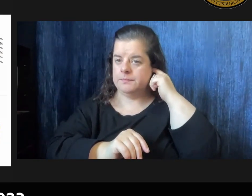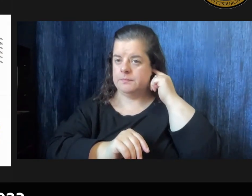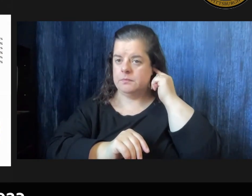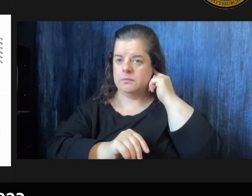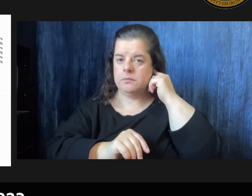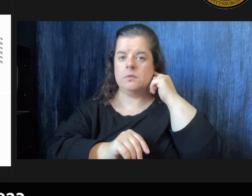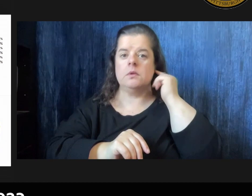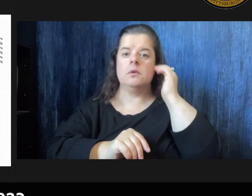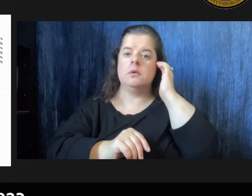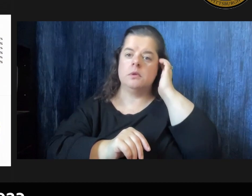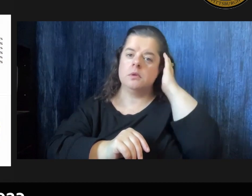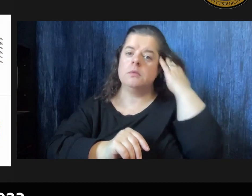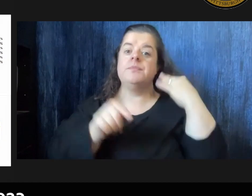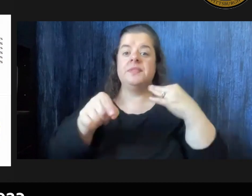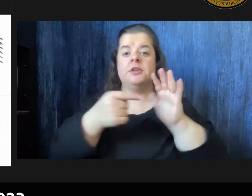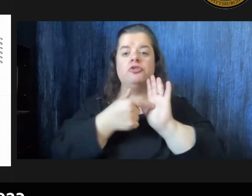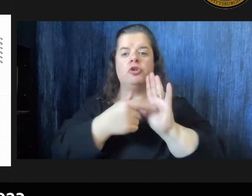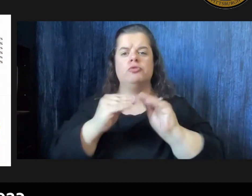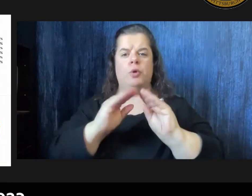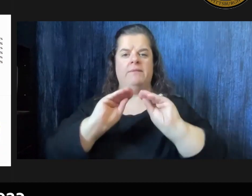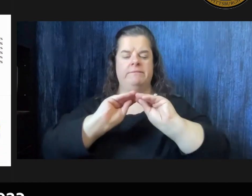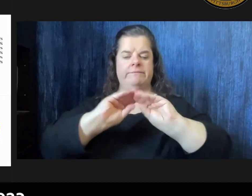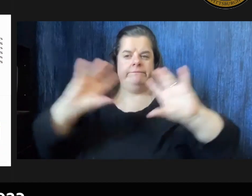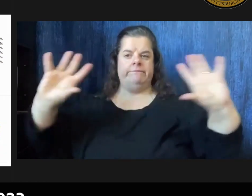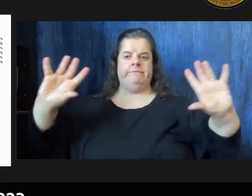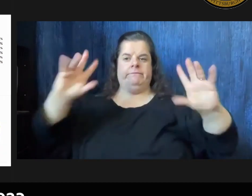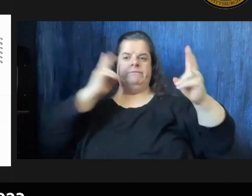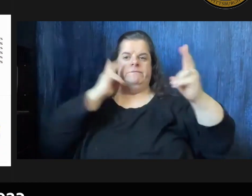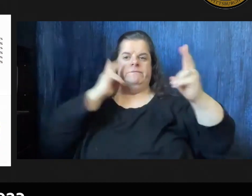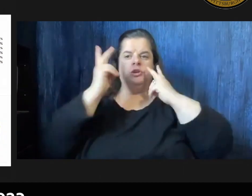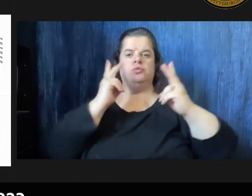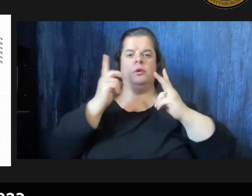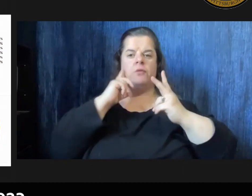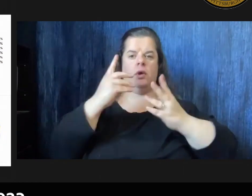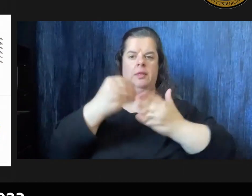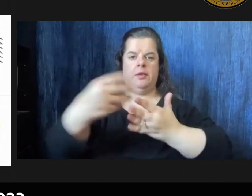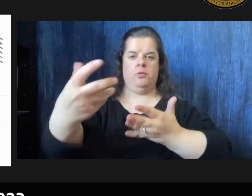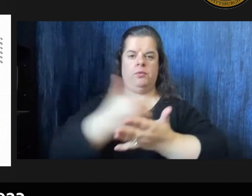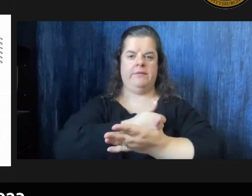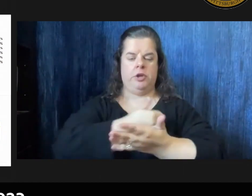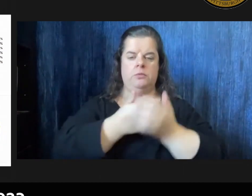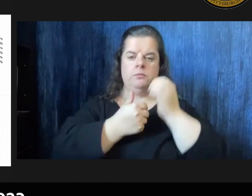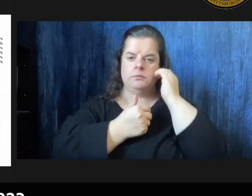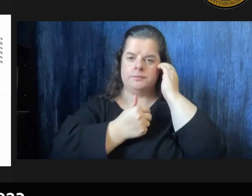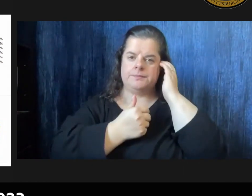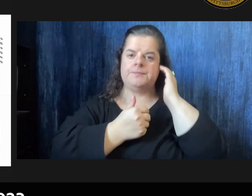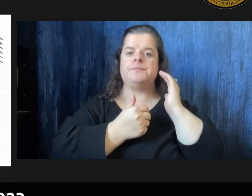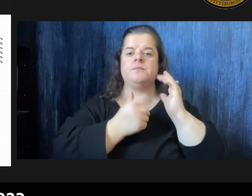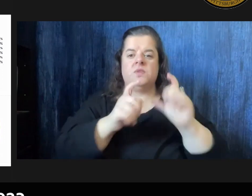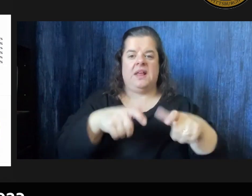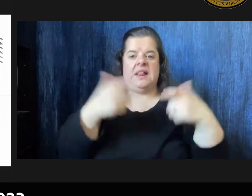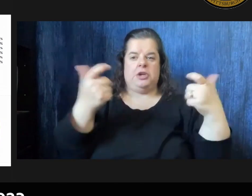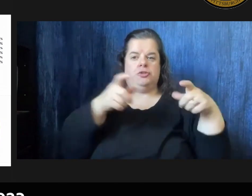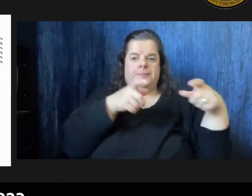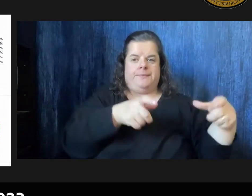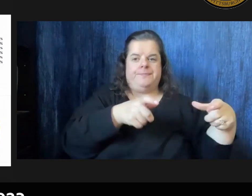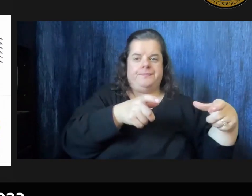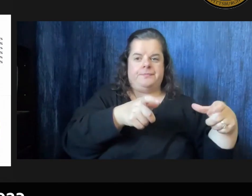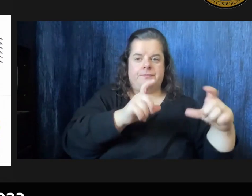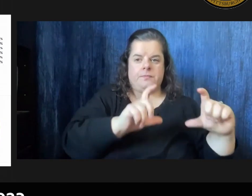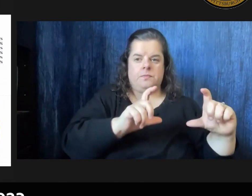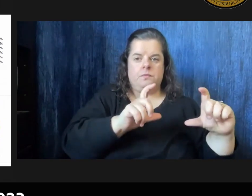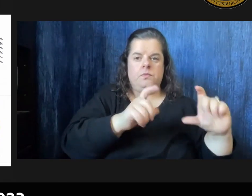now this slide shows a more visual makeup of the city's general fund revenues the larger pie shows the makeup by